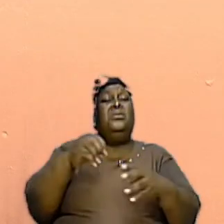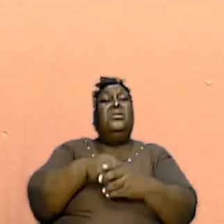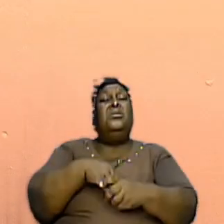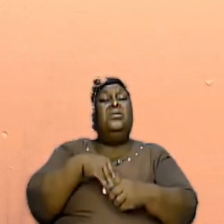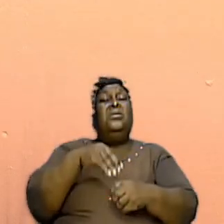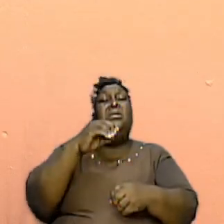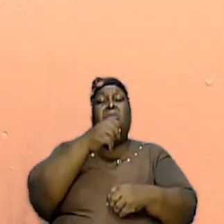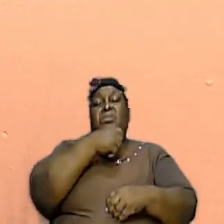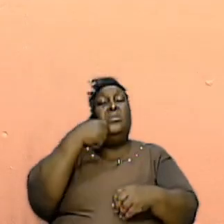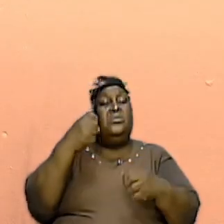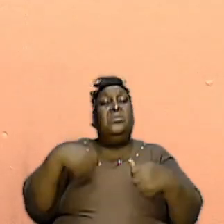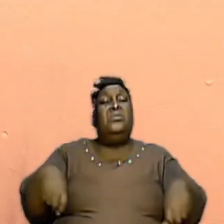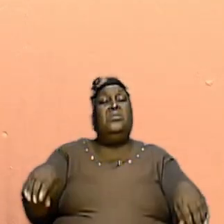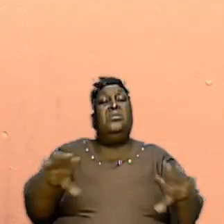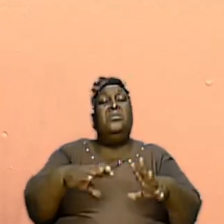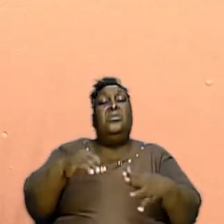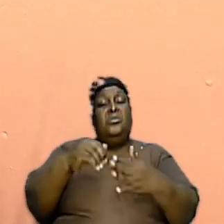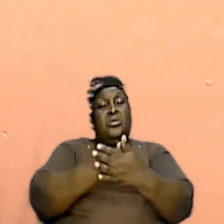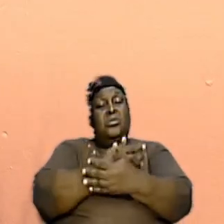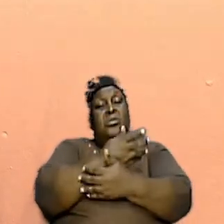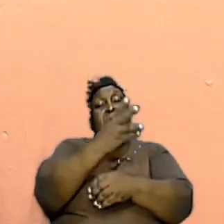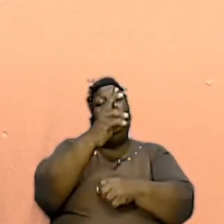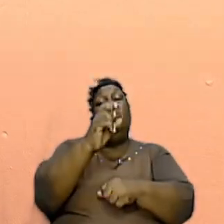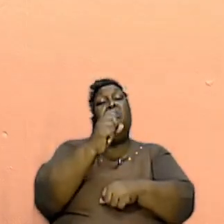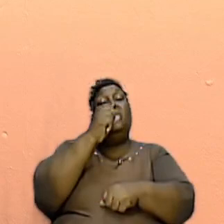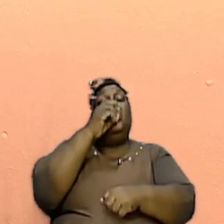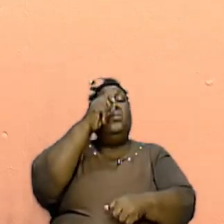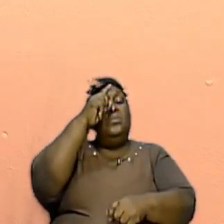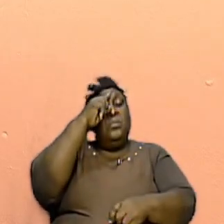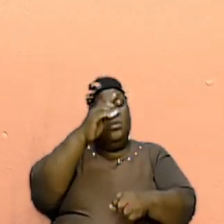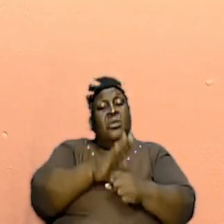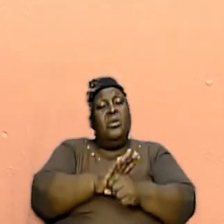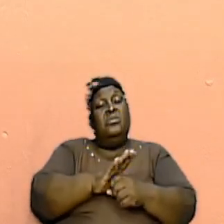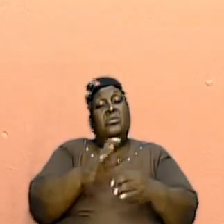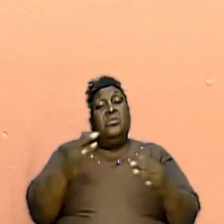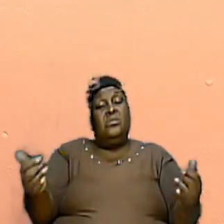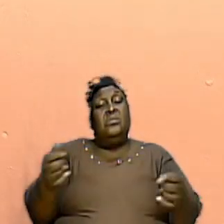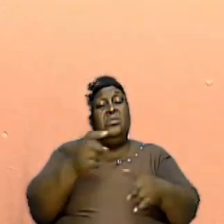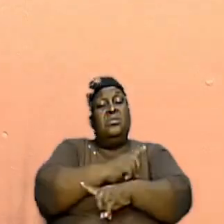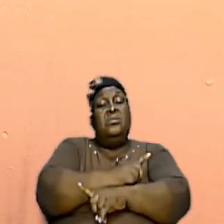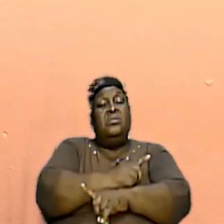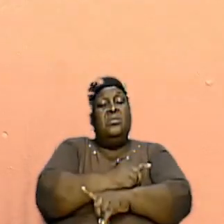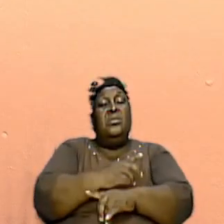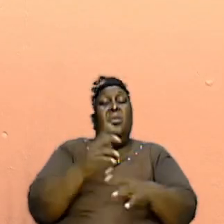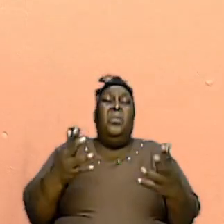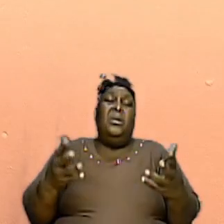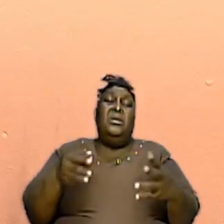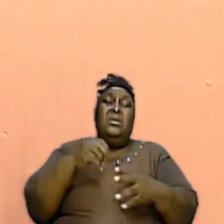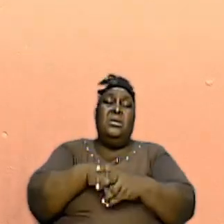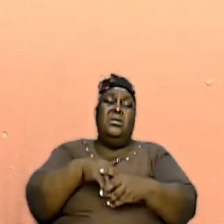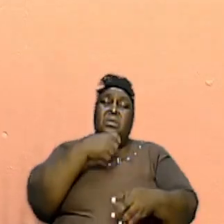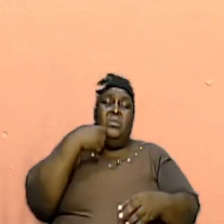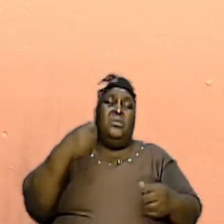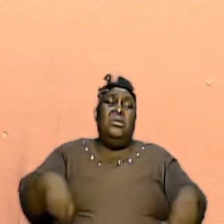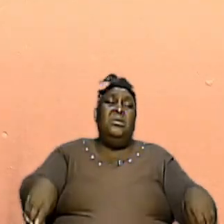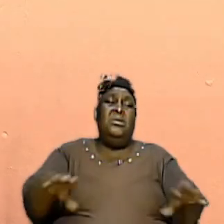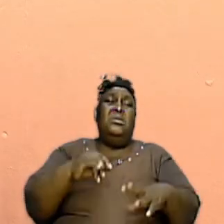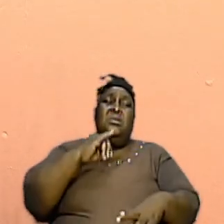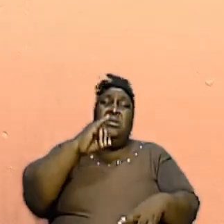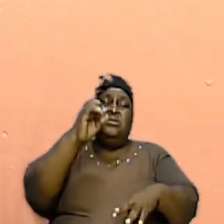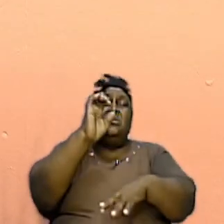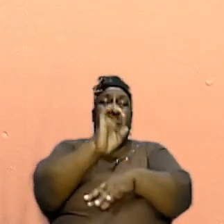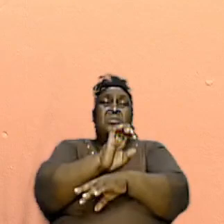Testament in the New Covenant today, what was in the wilderness is a church. And I submit that. And I will